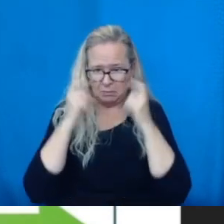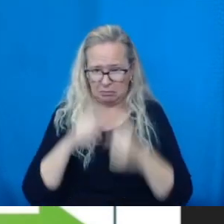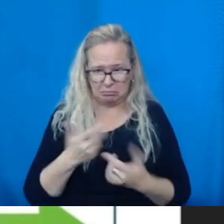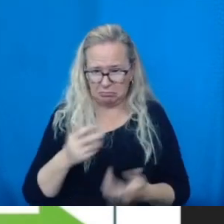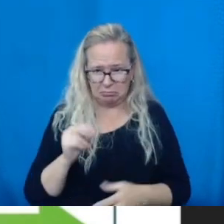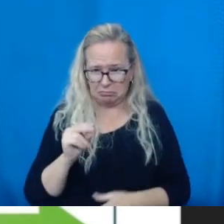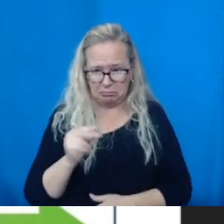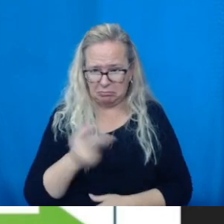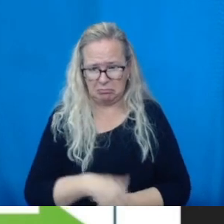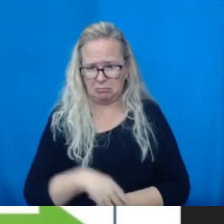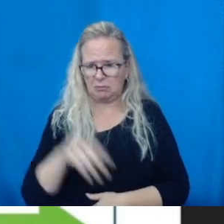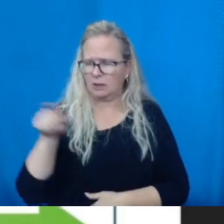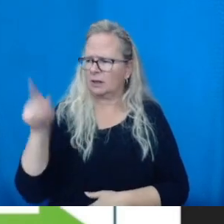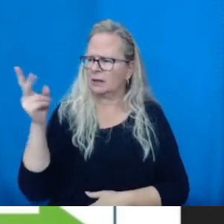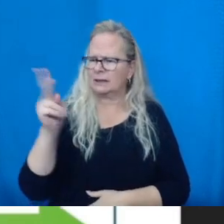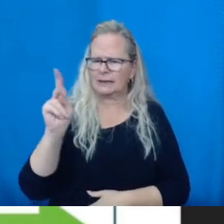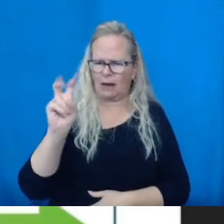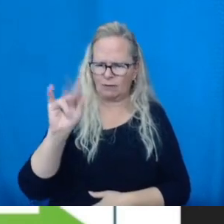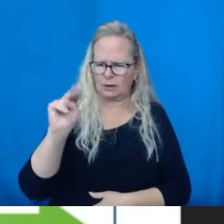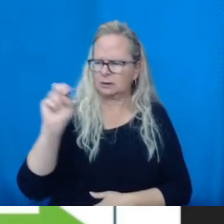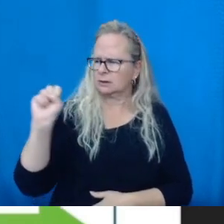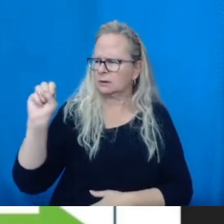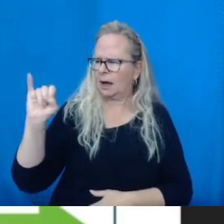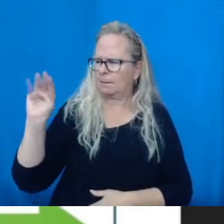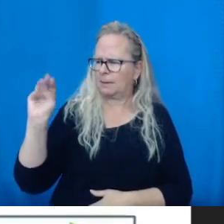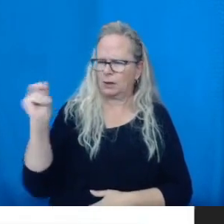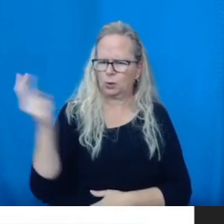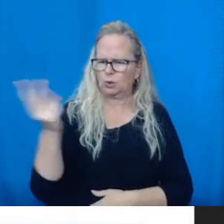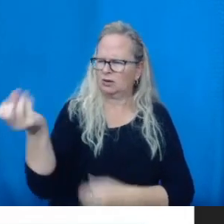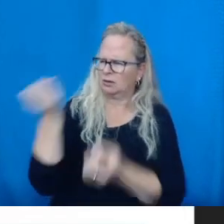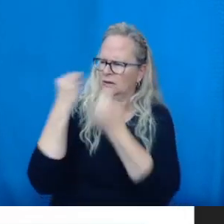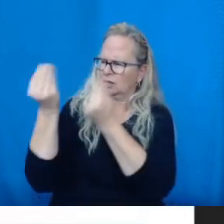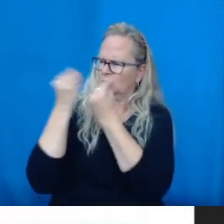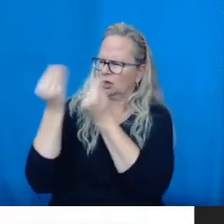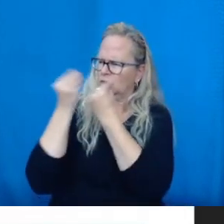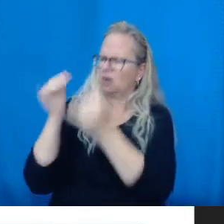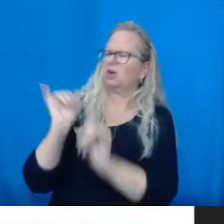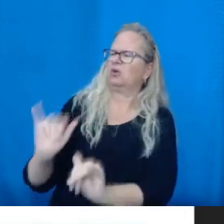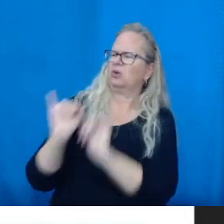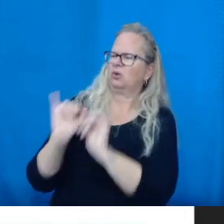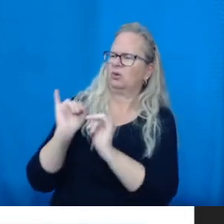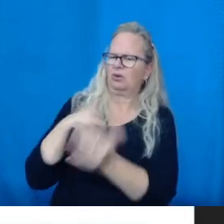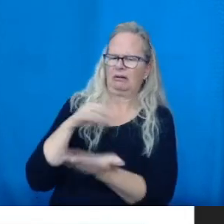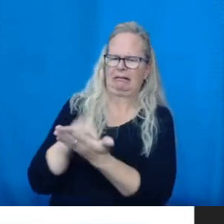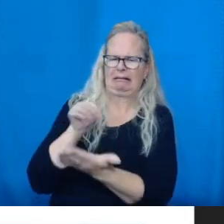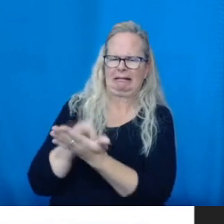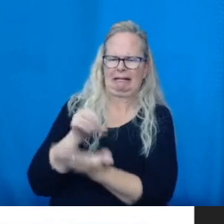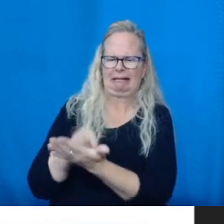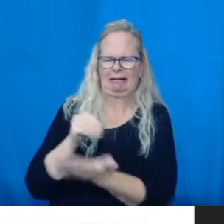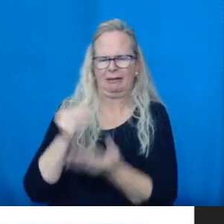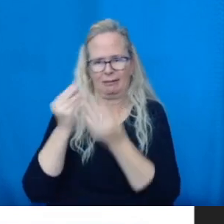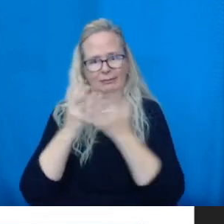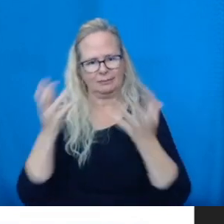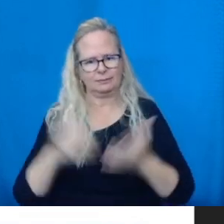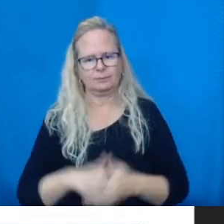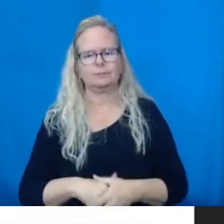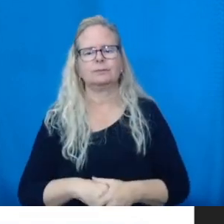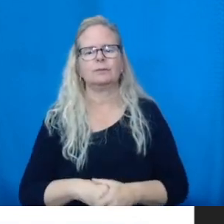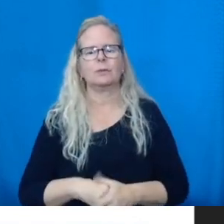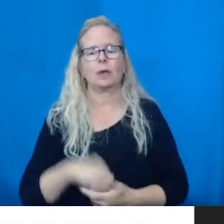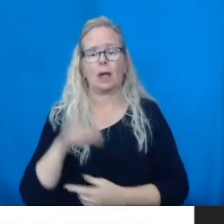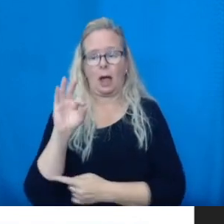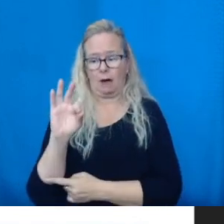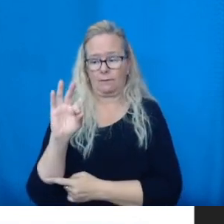function of your mask is very key to prevent that inhalation of aerosols. So you can see here, we have a nice little